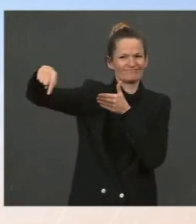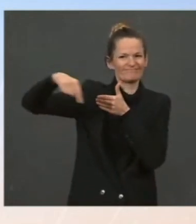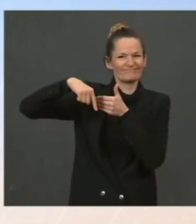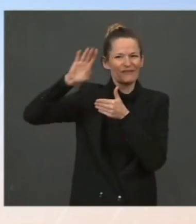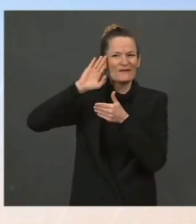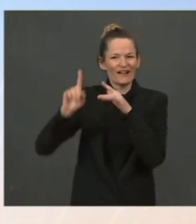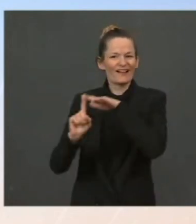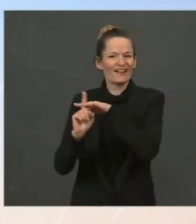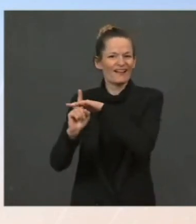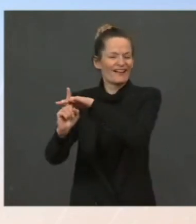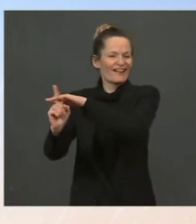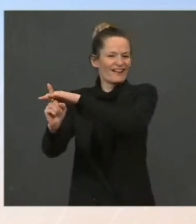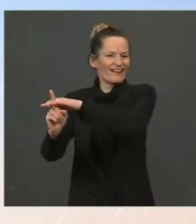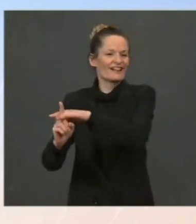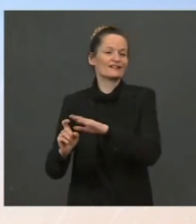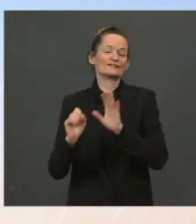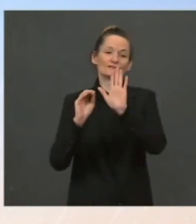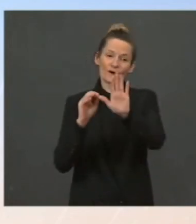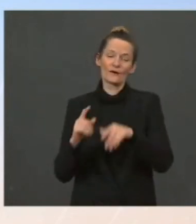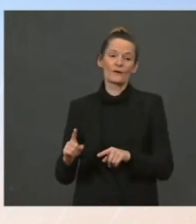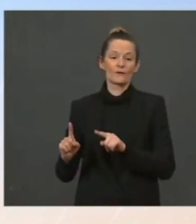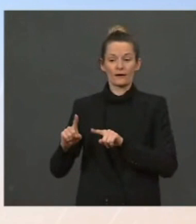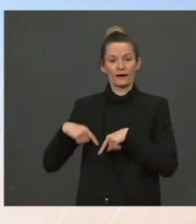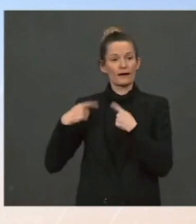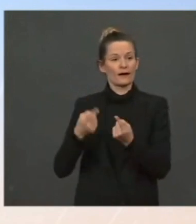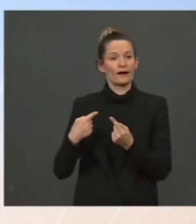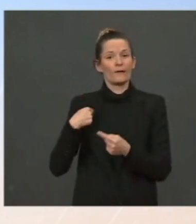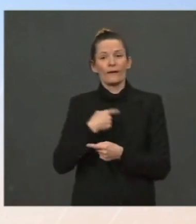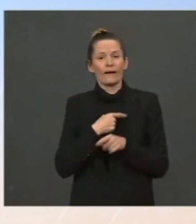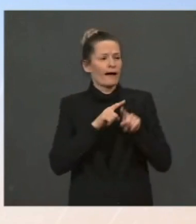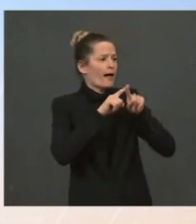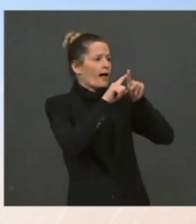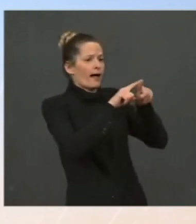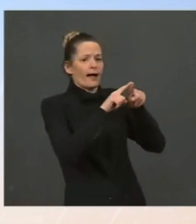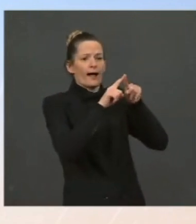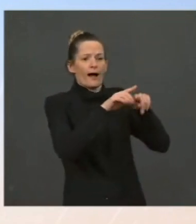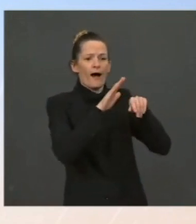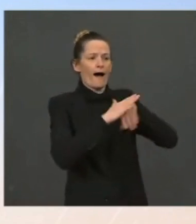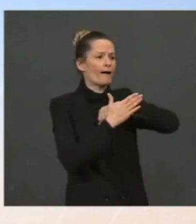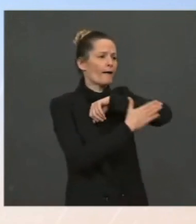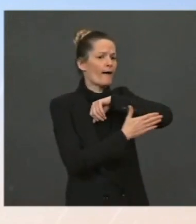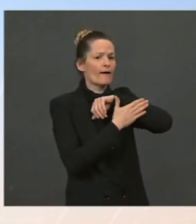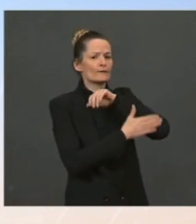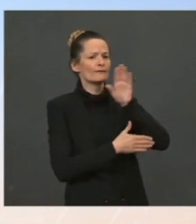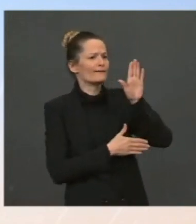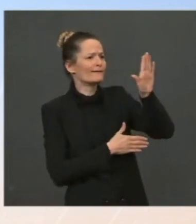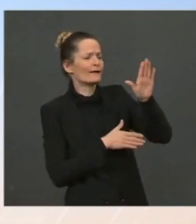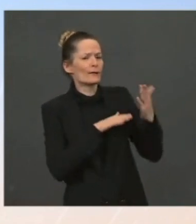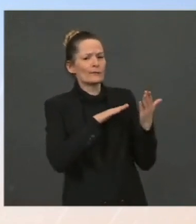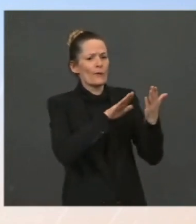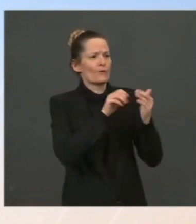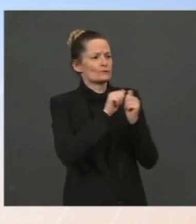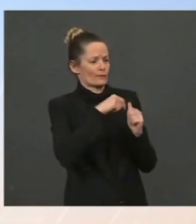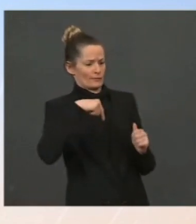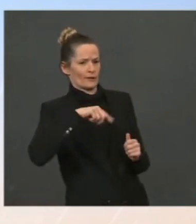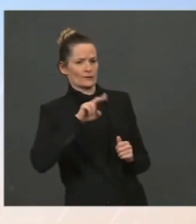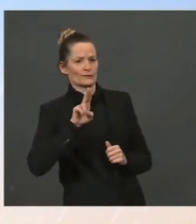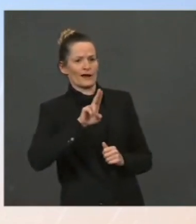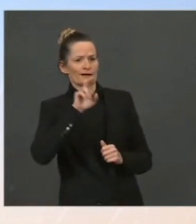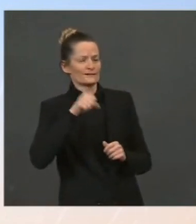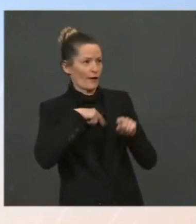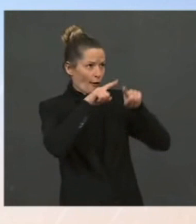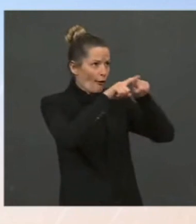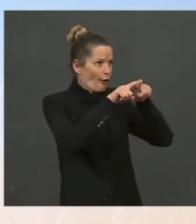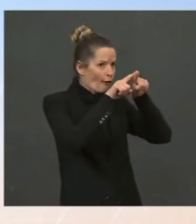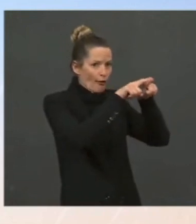interests at heart hurts the American people in the long and in the short run. So it's why we're working faster than ever to diversify